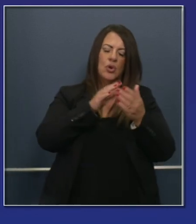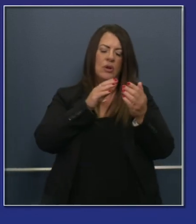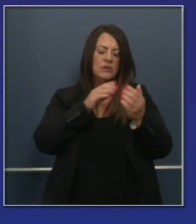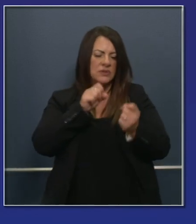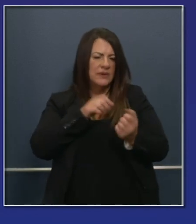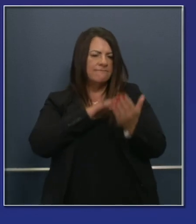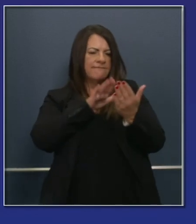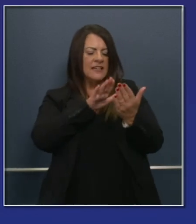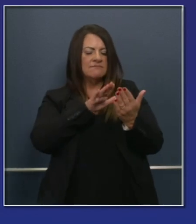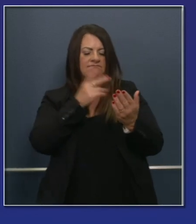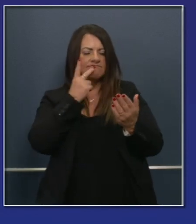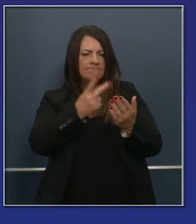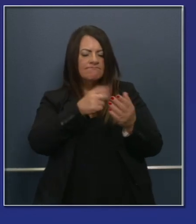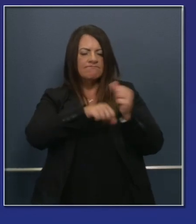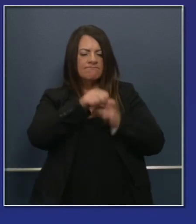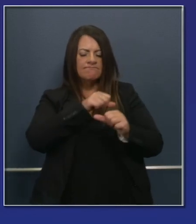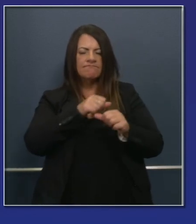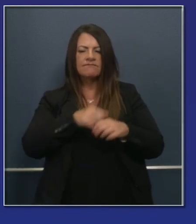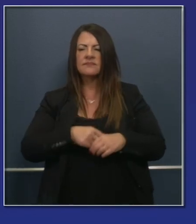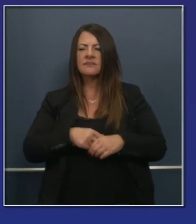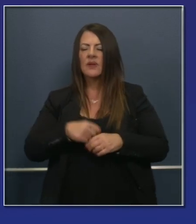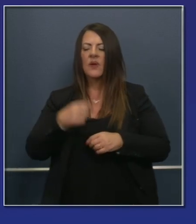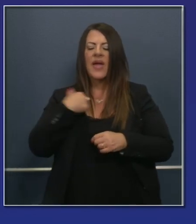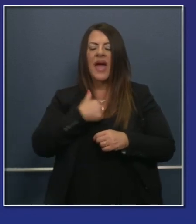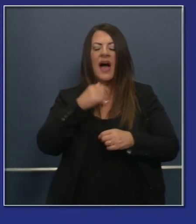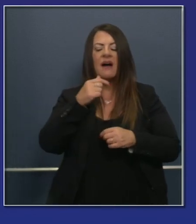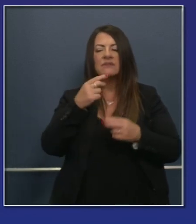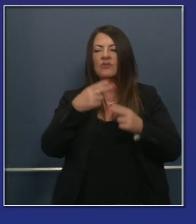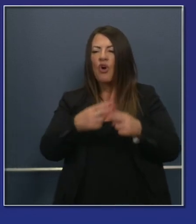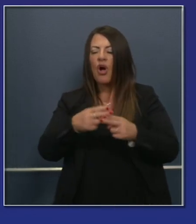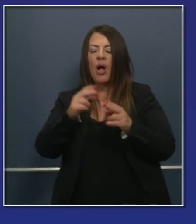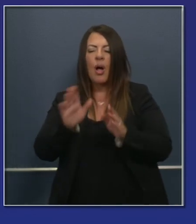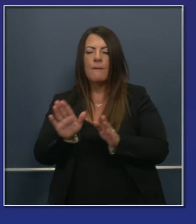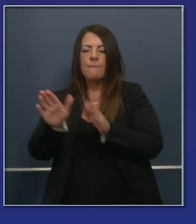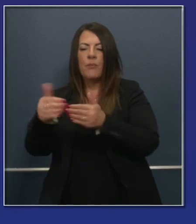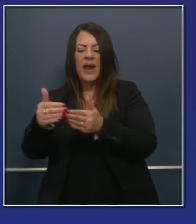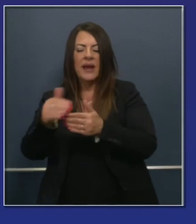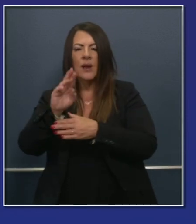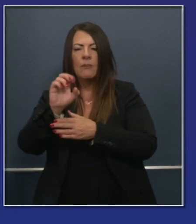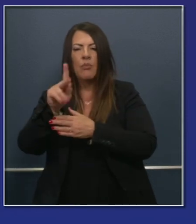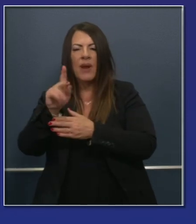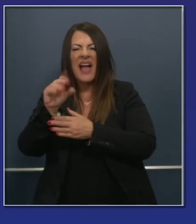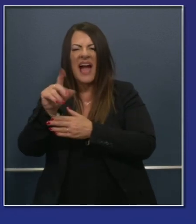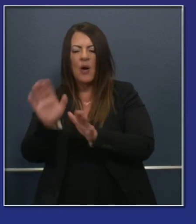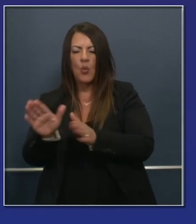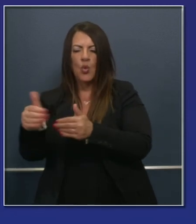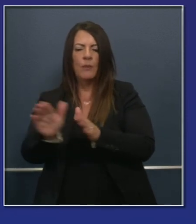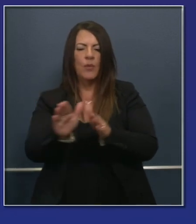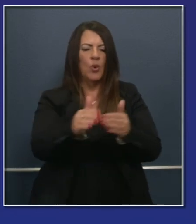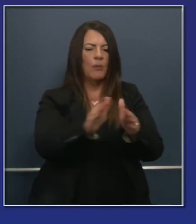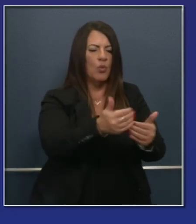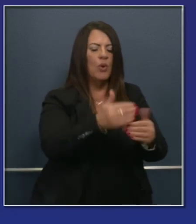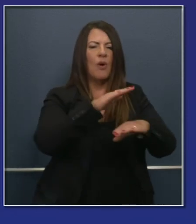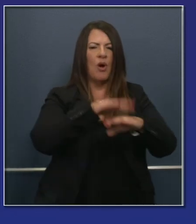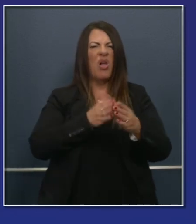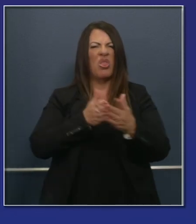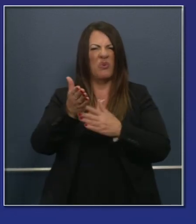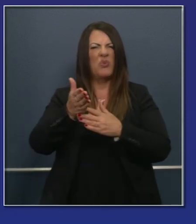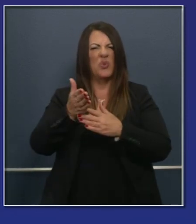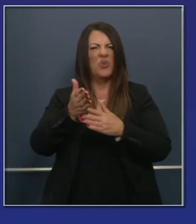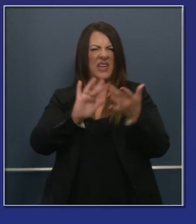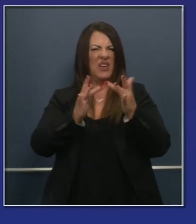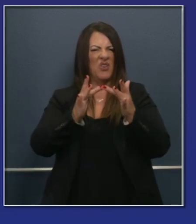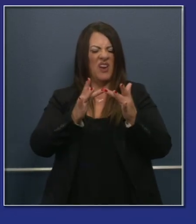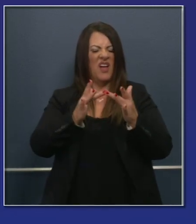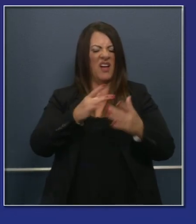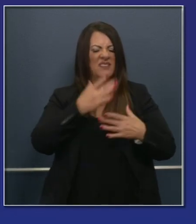platforms and Zoom breakout rooms and chat boxes and how to work more effectively with parents and students in these virtual settings.